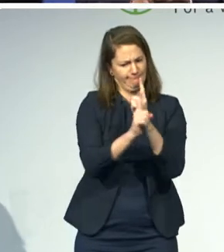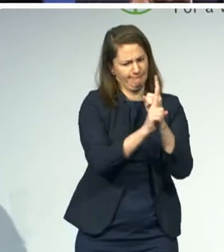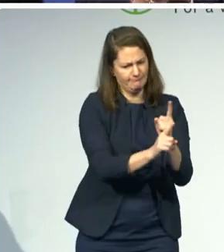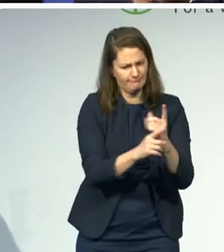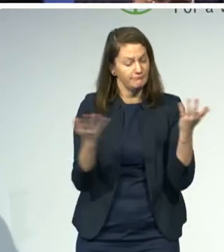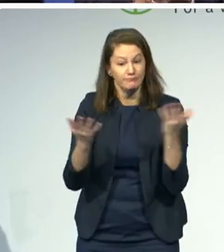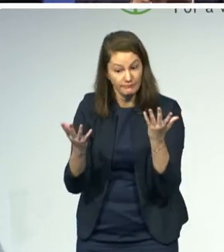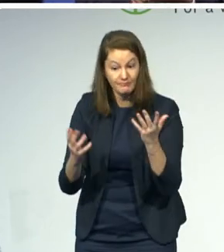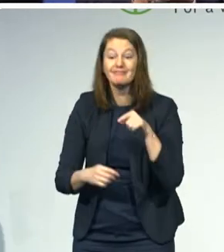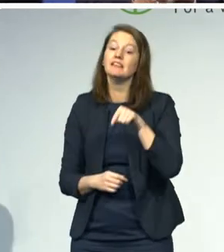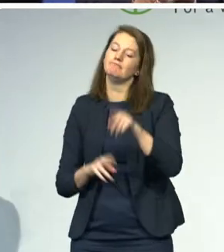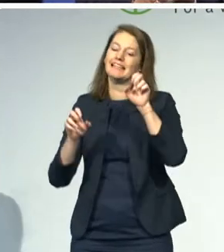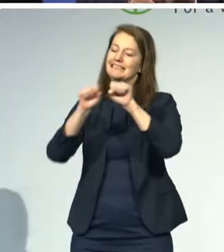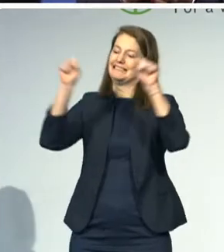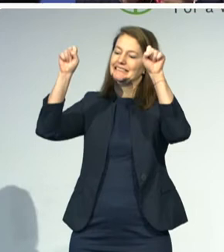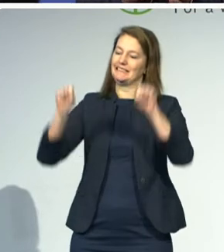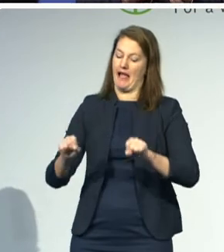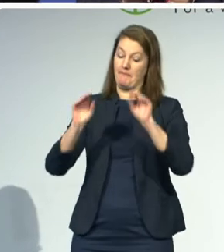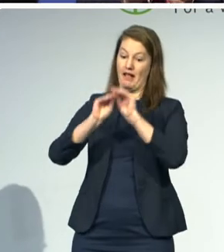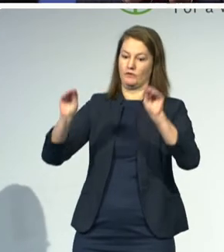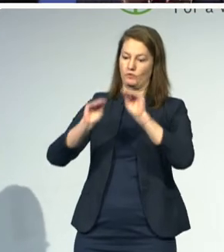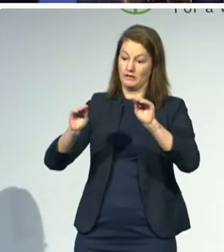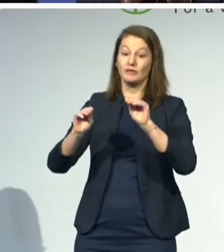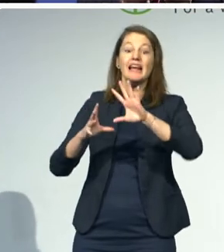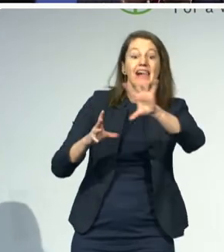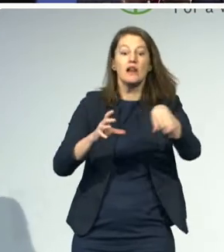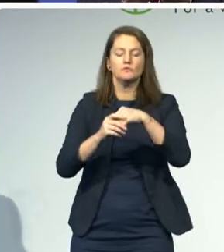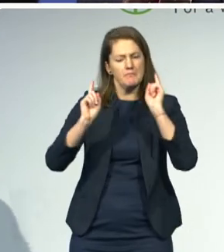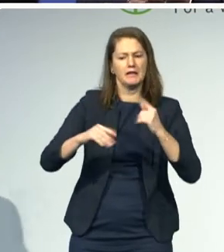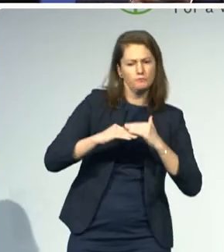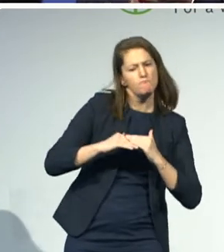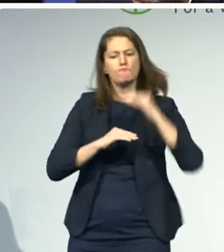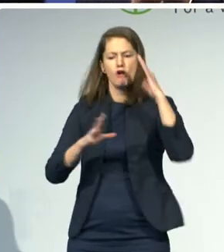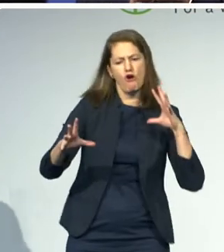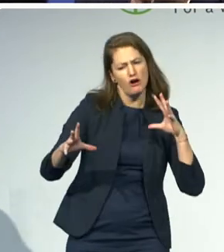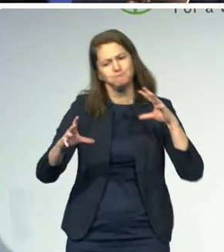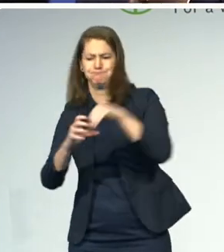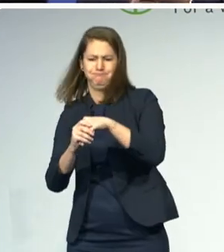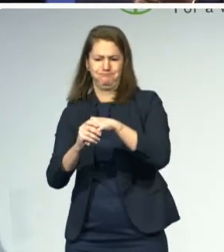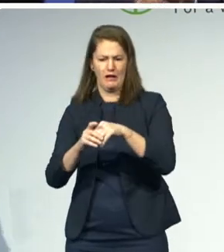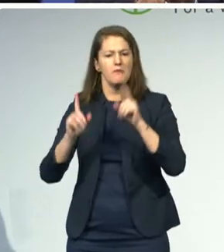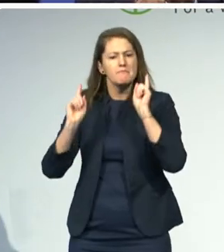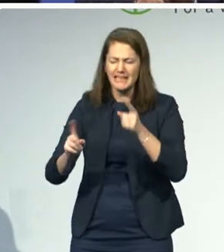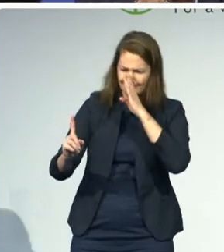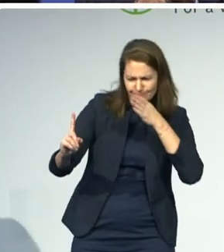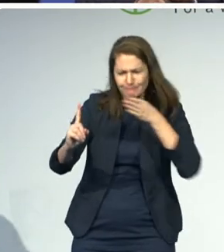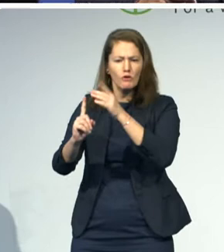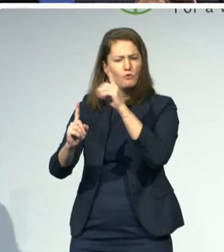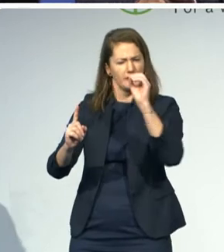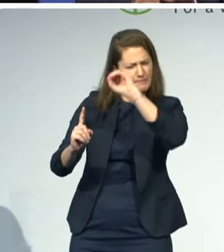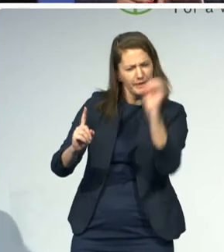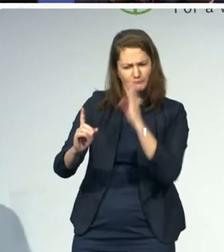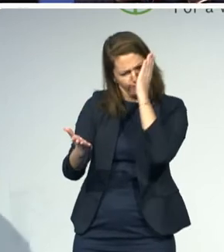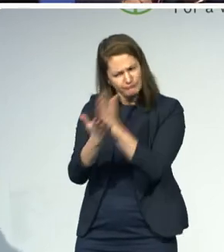say that no one has gotten this 100% correct yet. But if we ensure that our